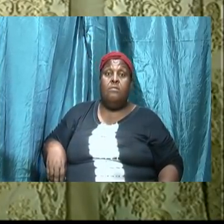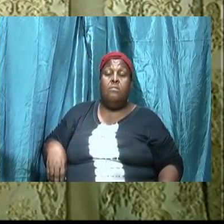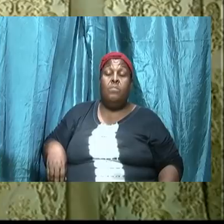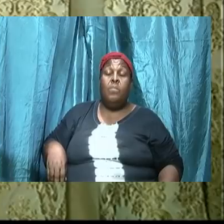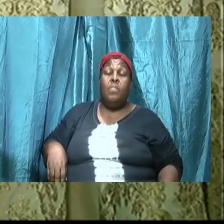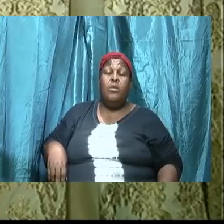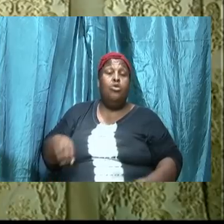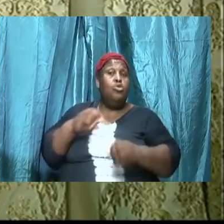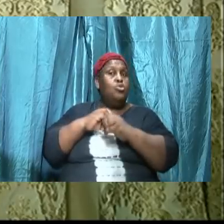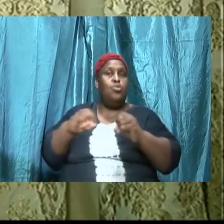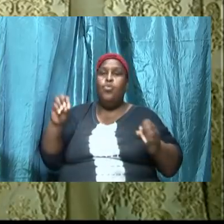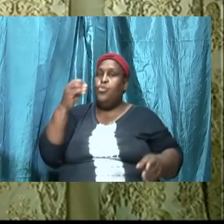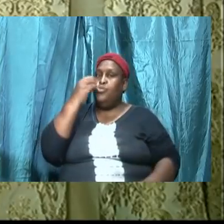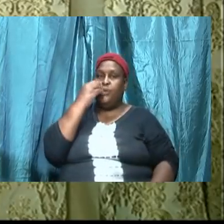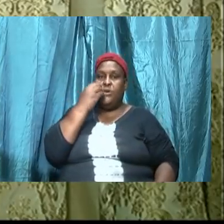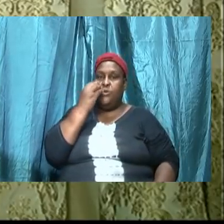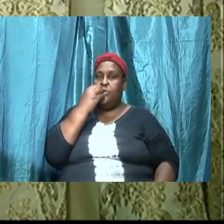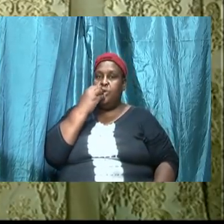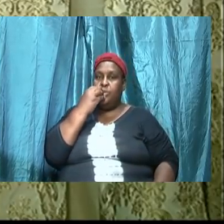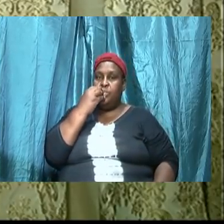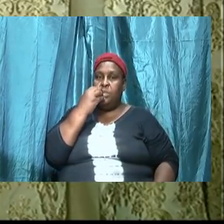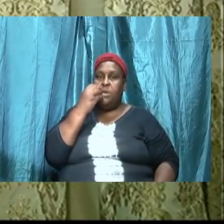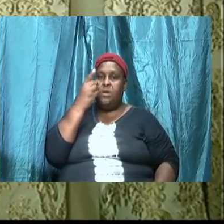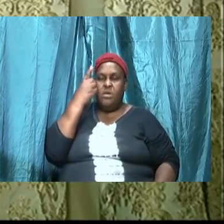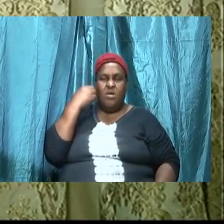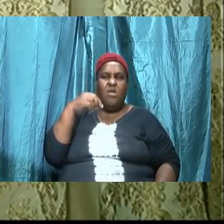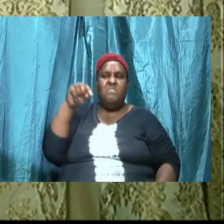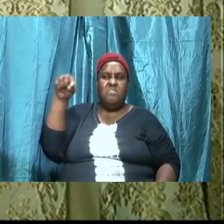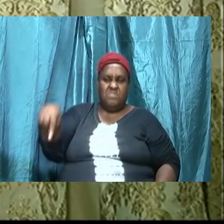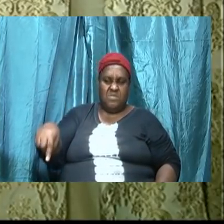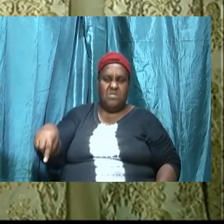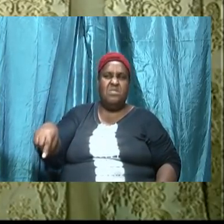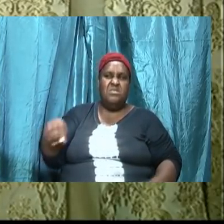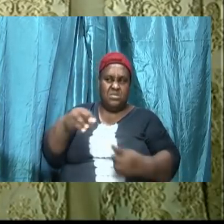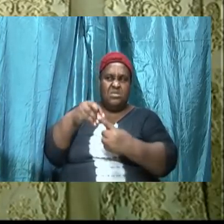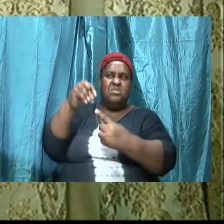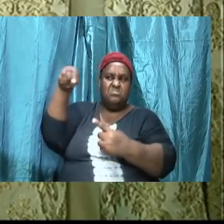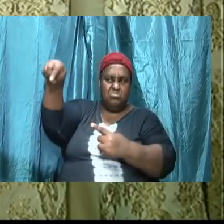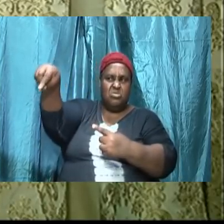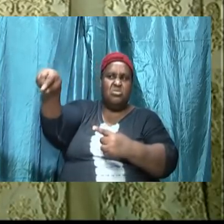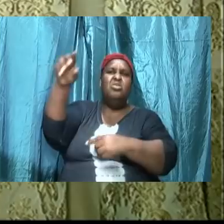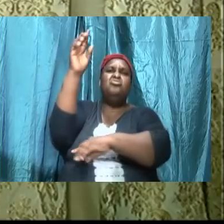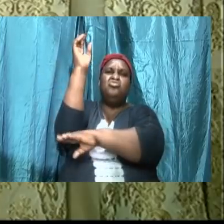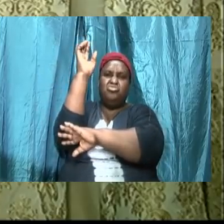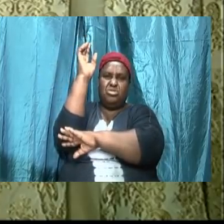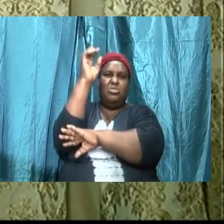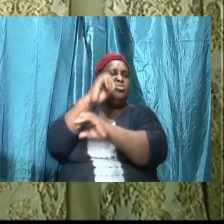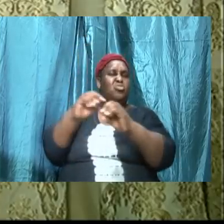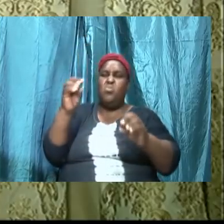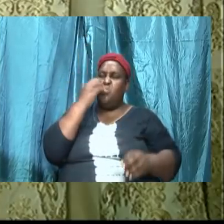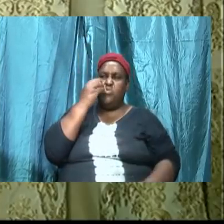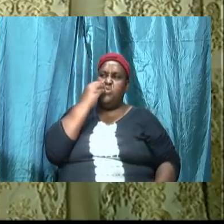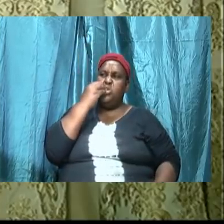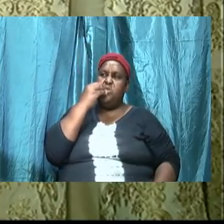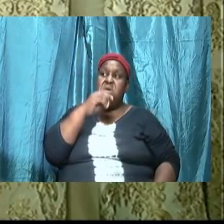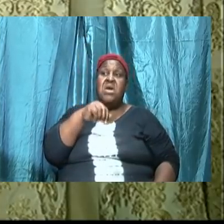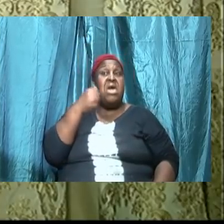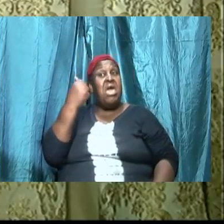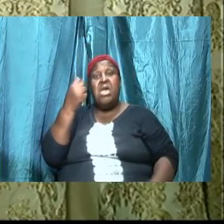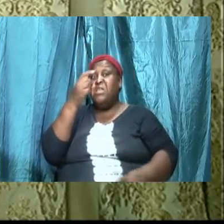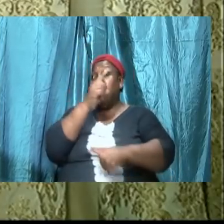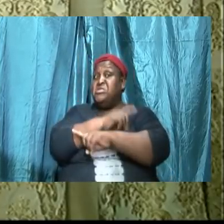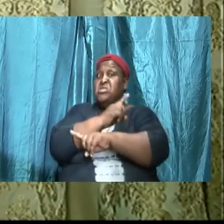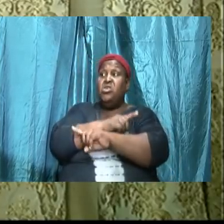don't eat from it of this particular don't eat from it because in the day any day you